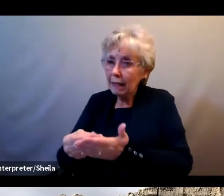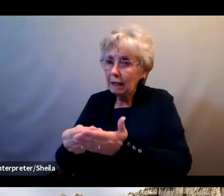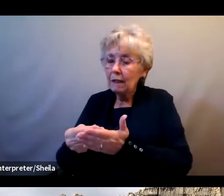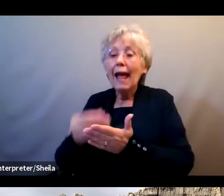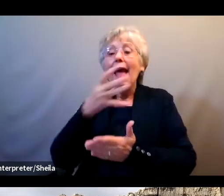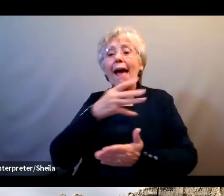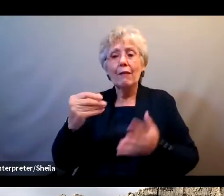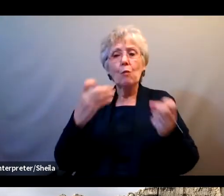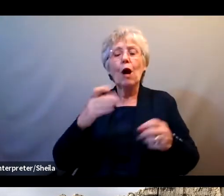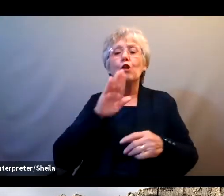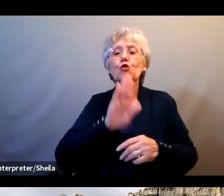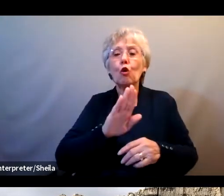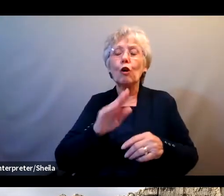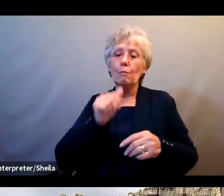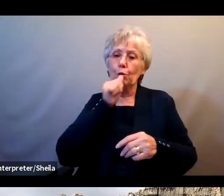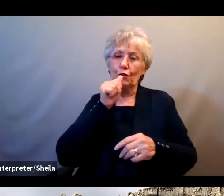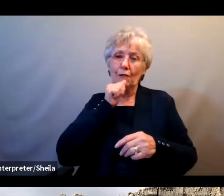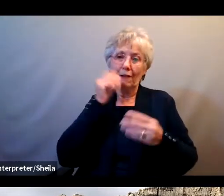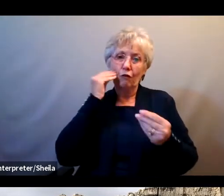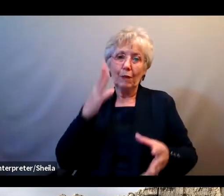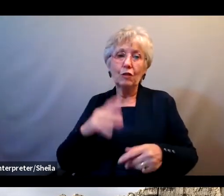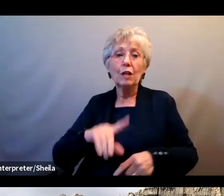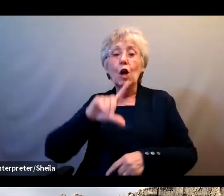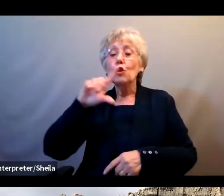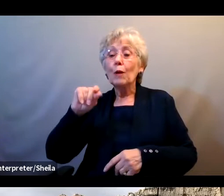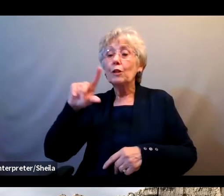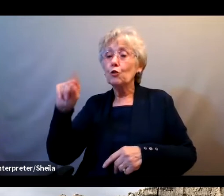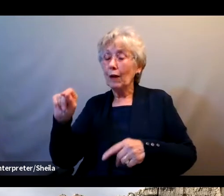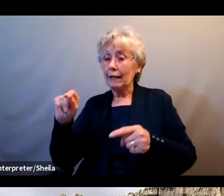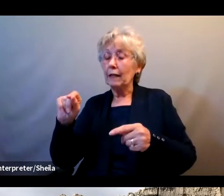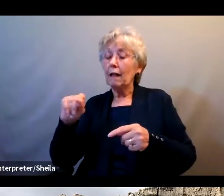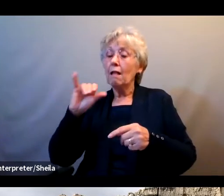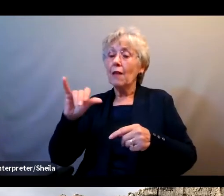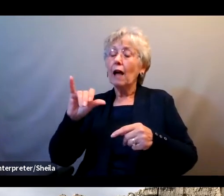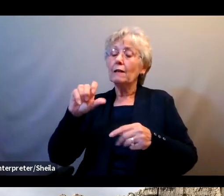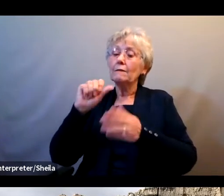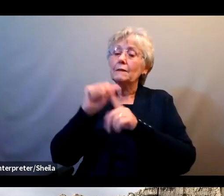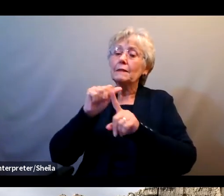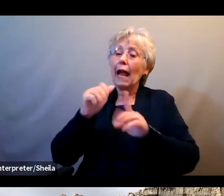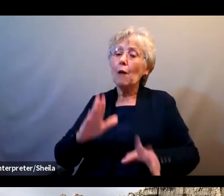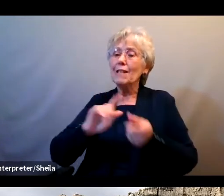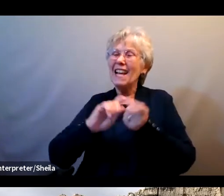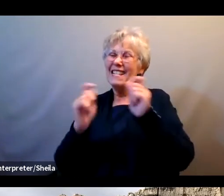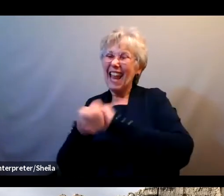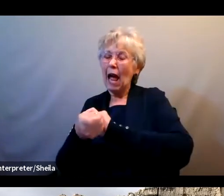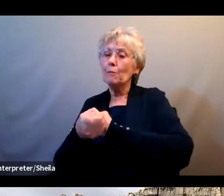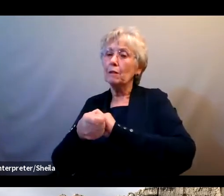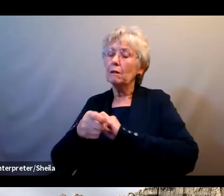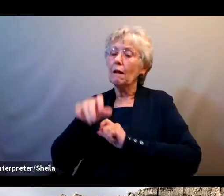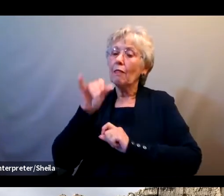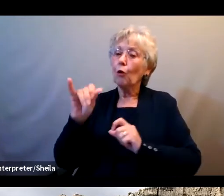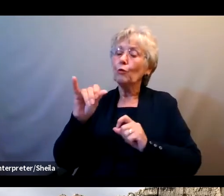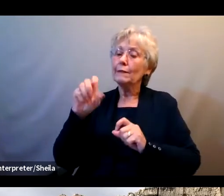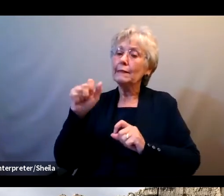In 2020, scammers adapted these scams to what was happening in the headlines, like Nick mentioned earlier,